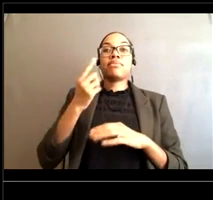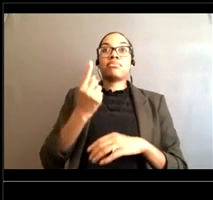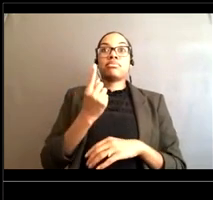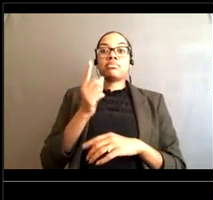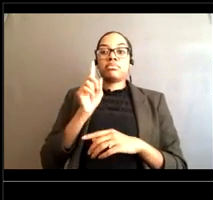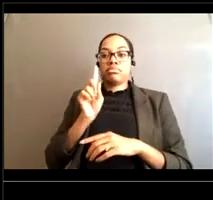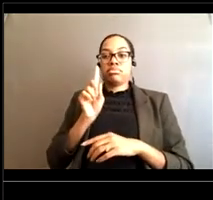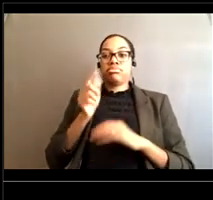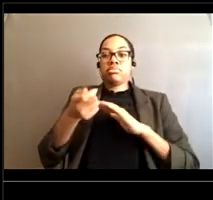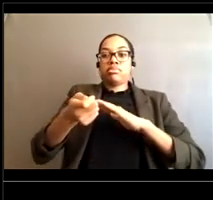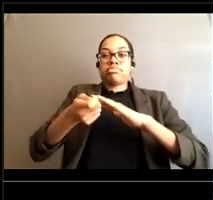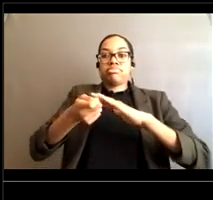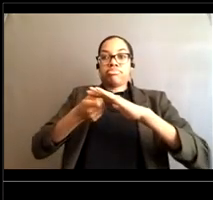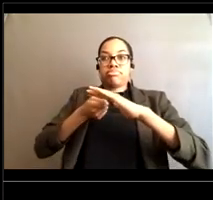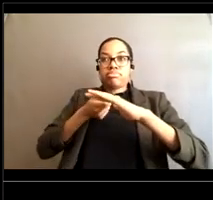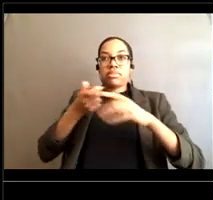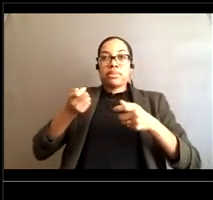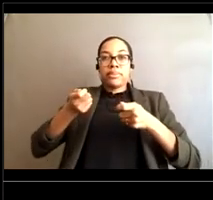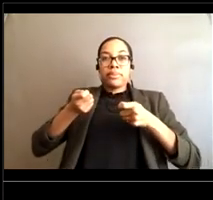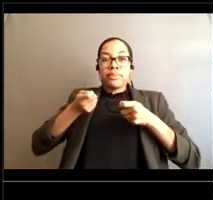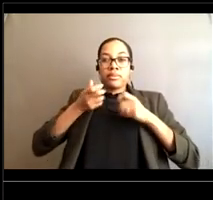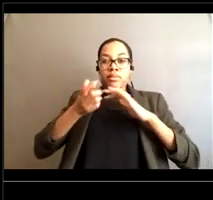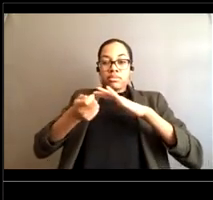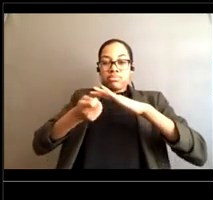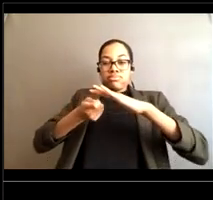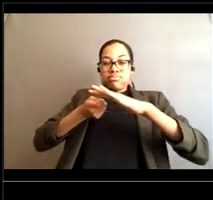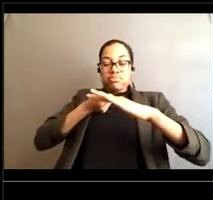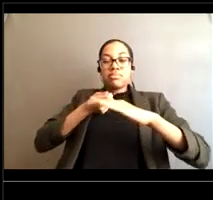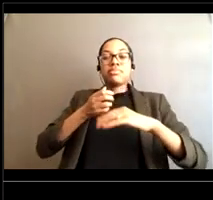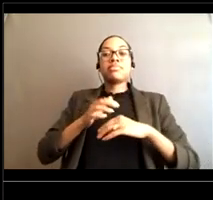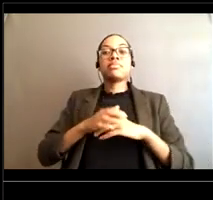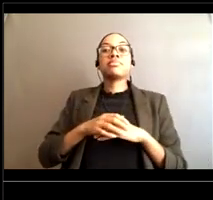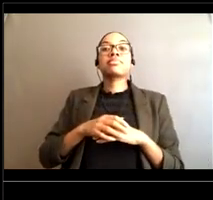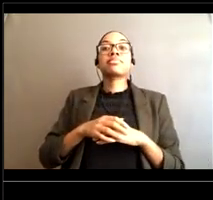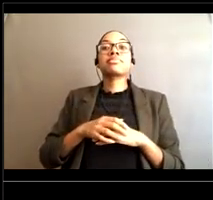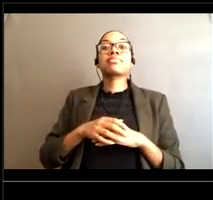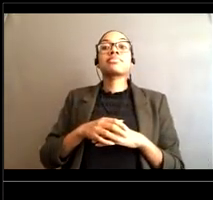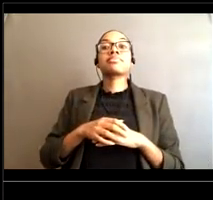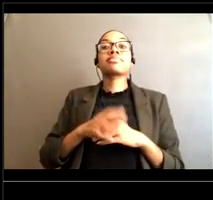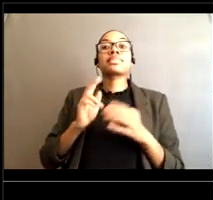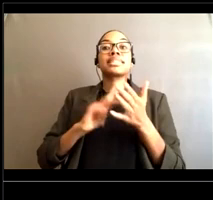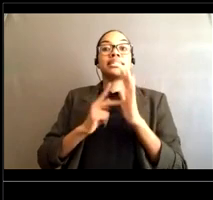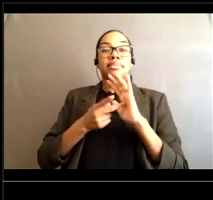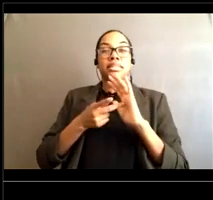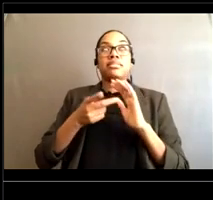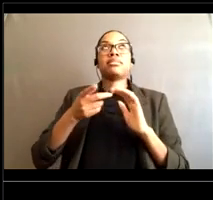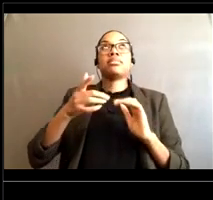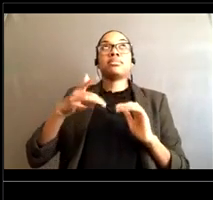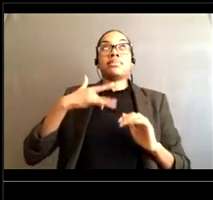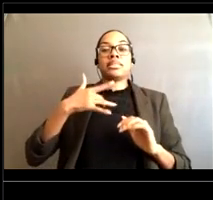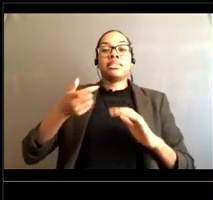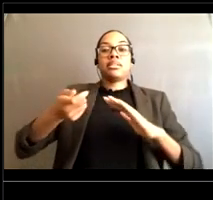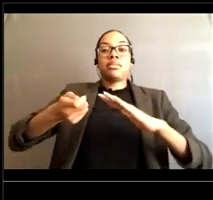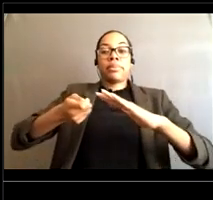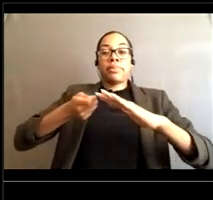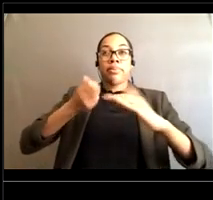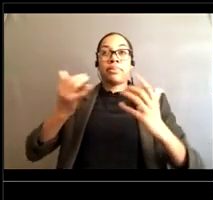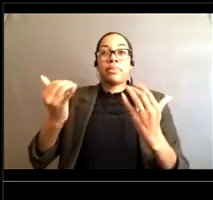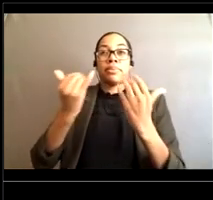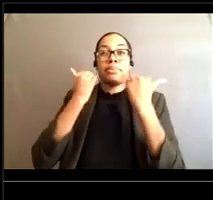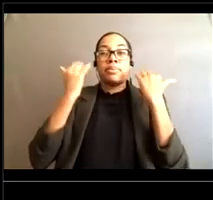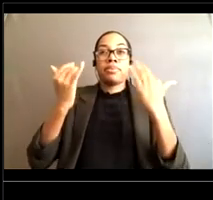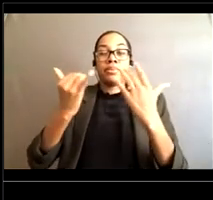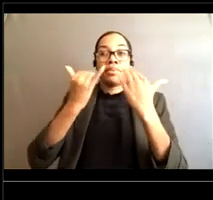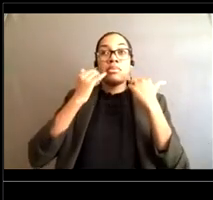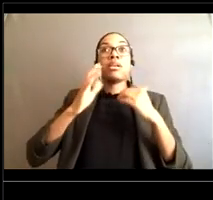the the beachfront So if you're in a rip current that's pulling you further out to sea You will